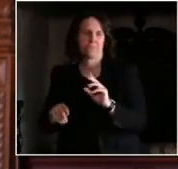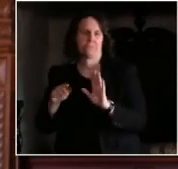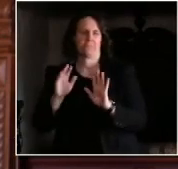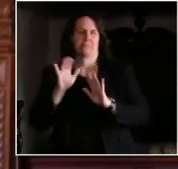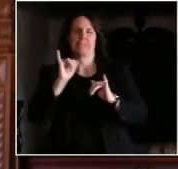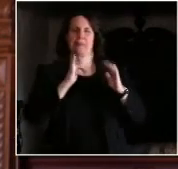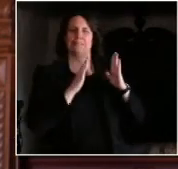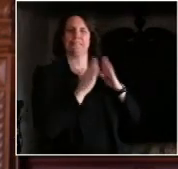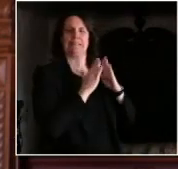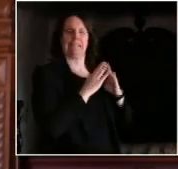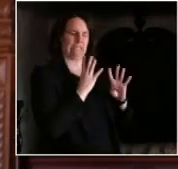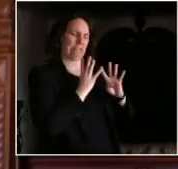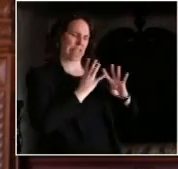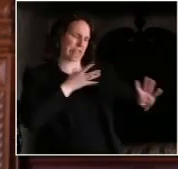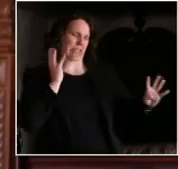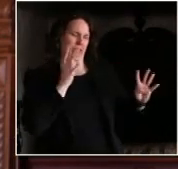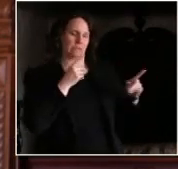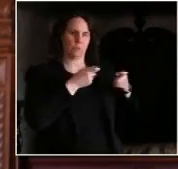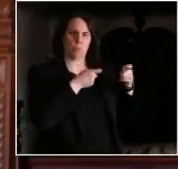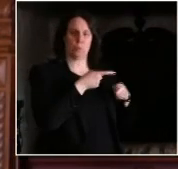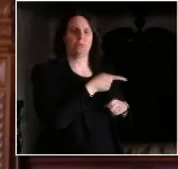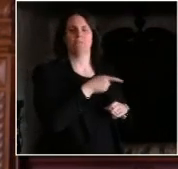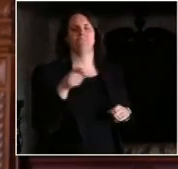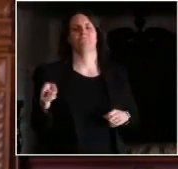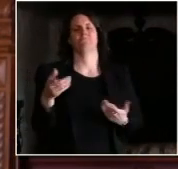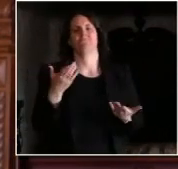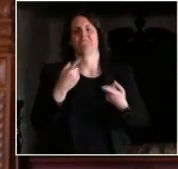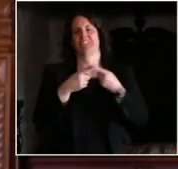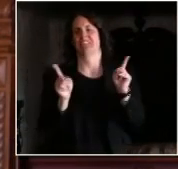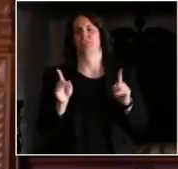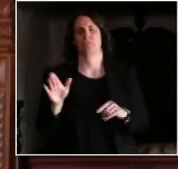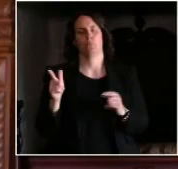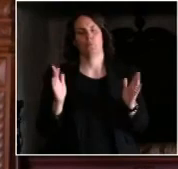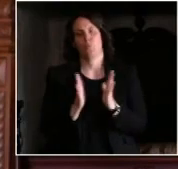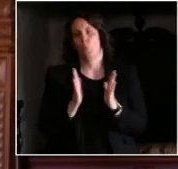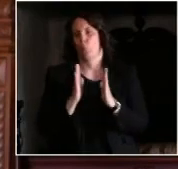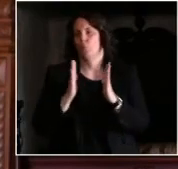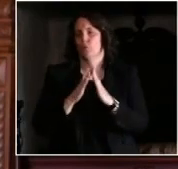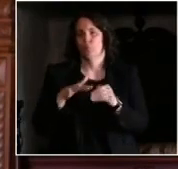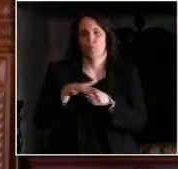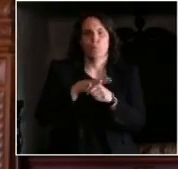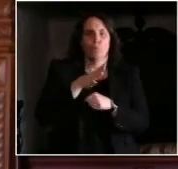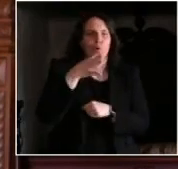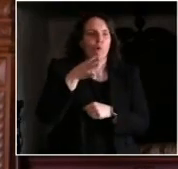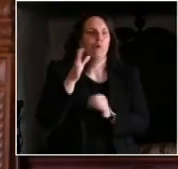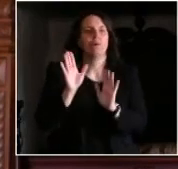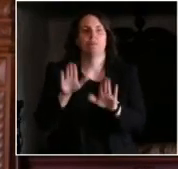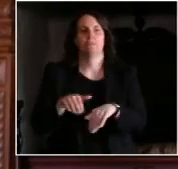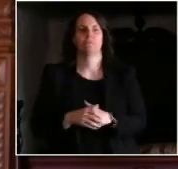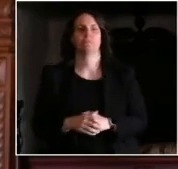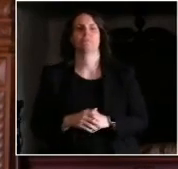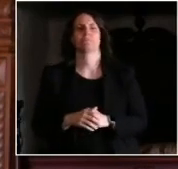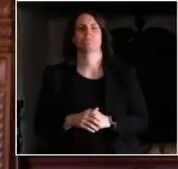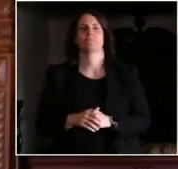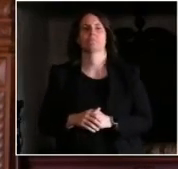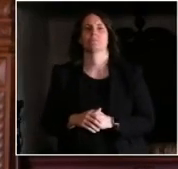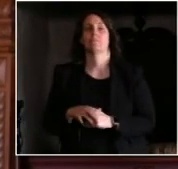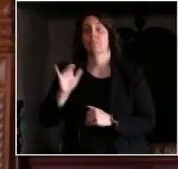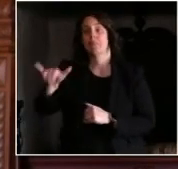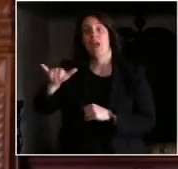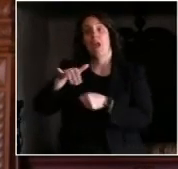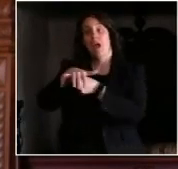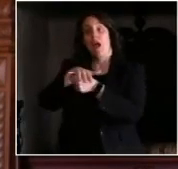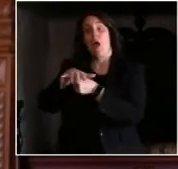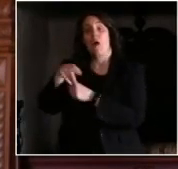Also, the 7th Congressional District has a lower rate overall of people who have tested positive for COVID-19, so while it's still